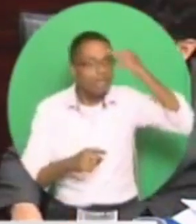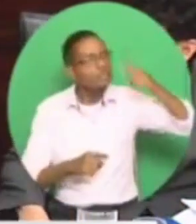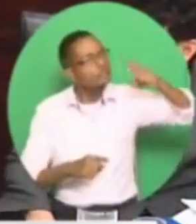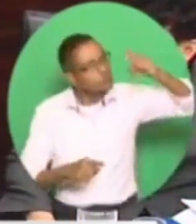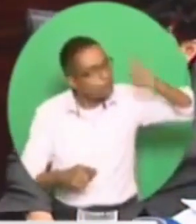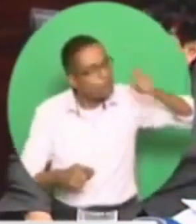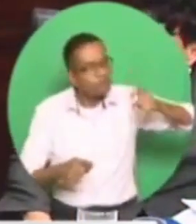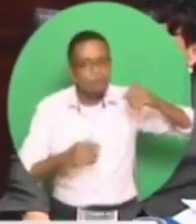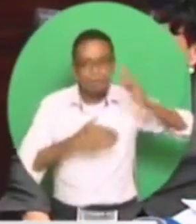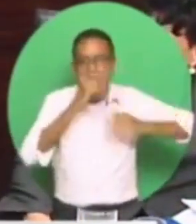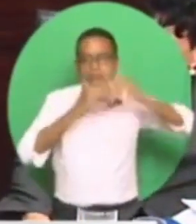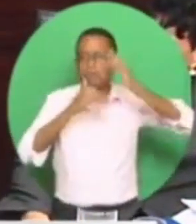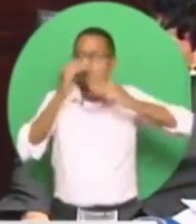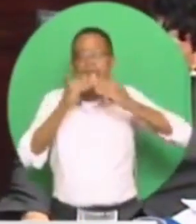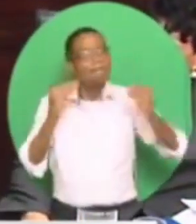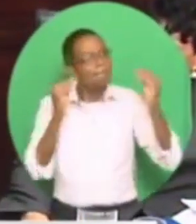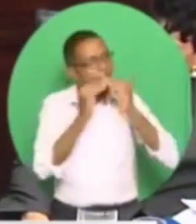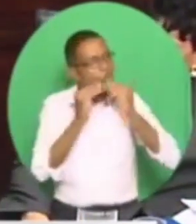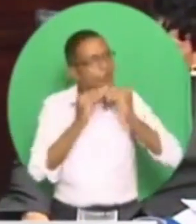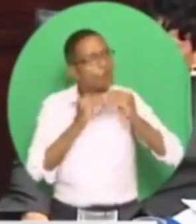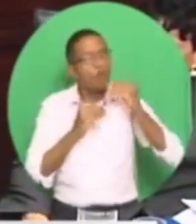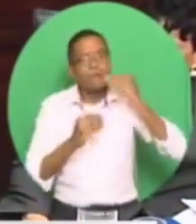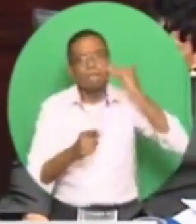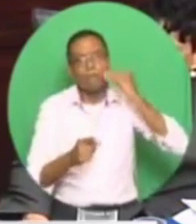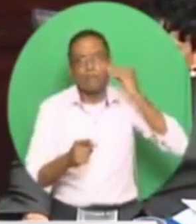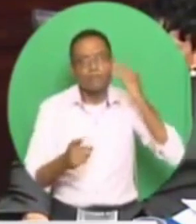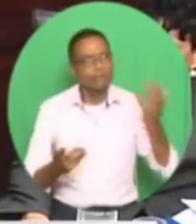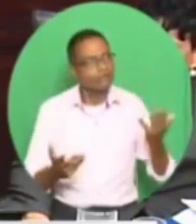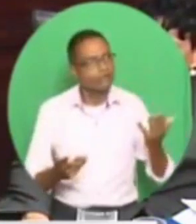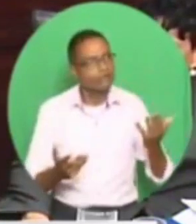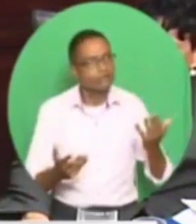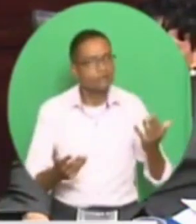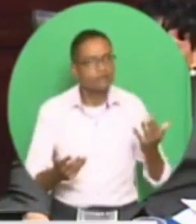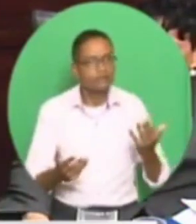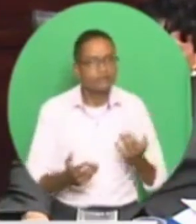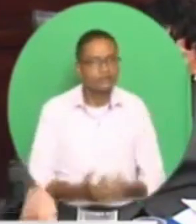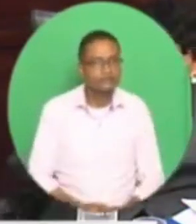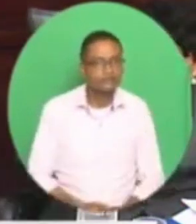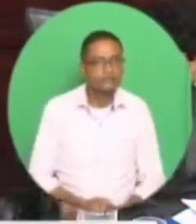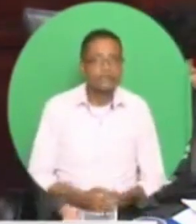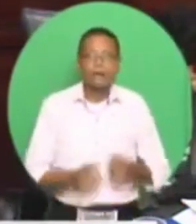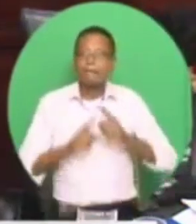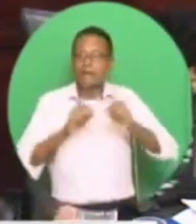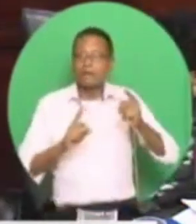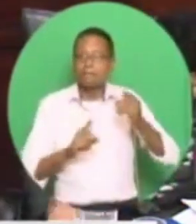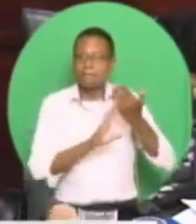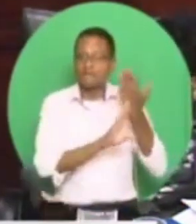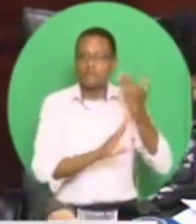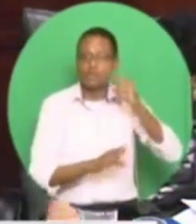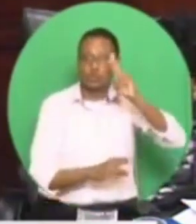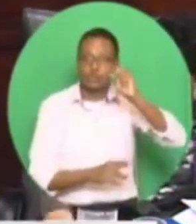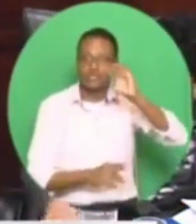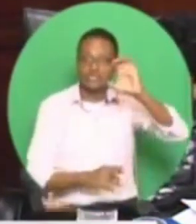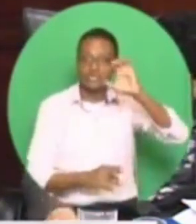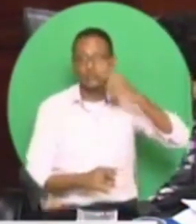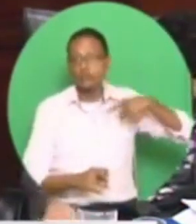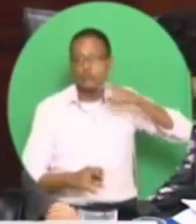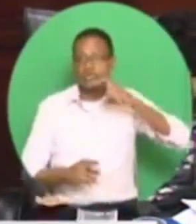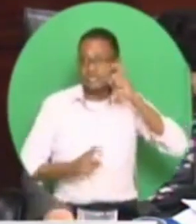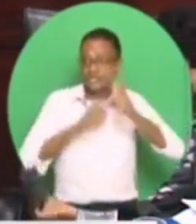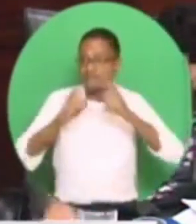they give away 71 houses here and 25 here. Madam Speaker, under the Partnership Administration, we were giving out 100 homes per week.